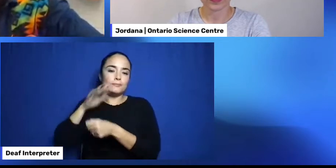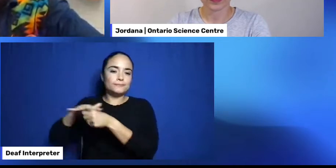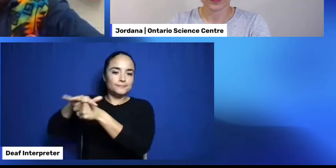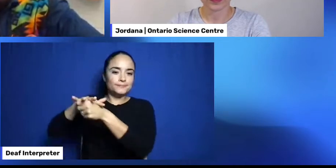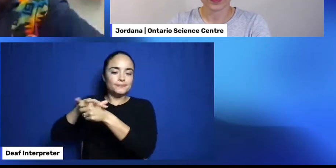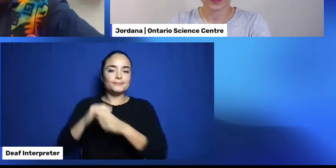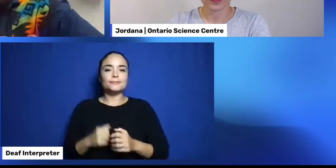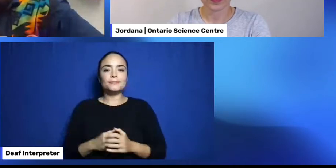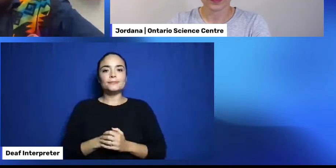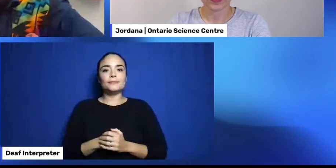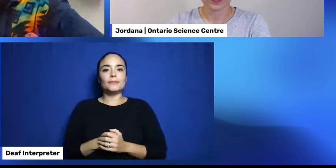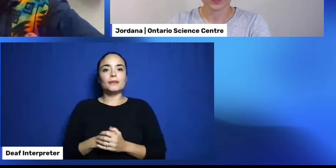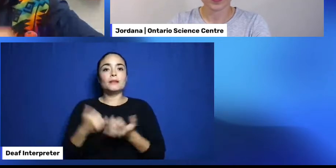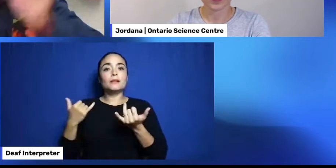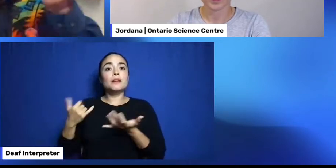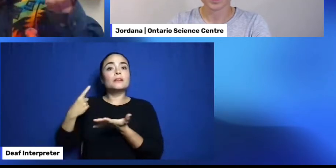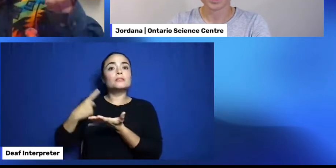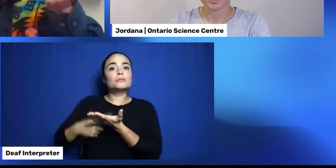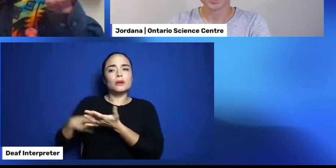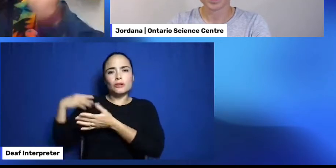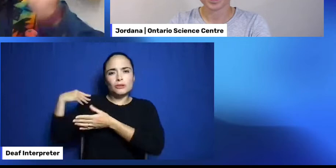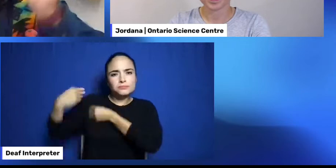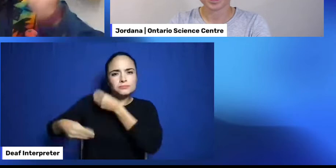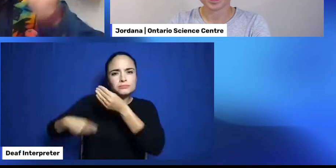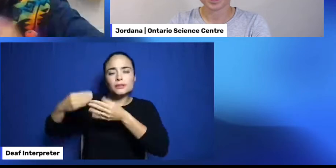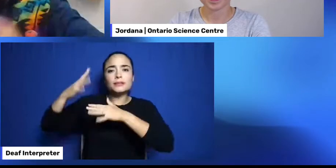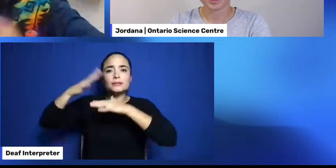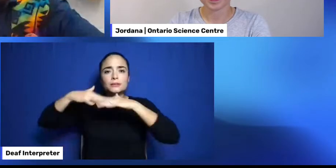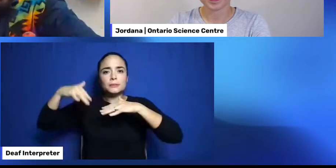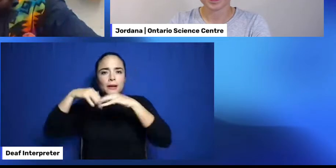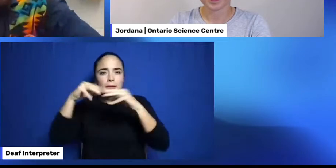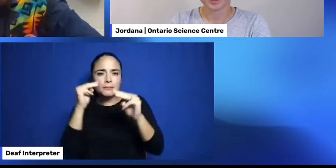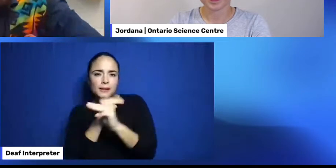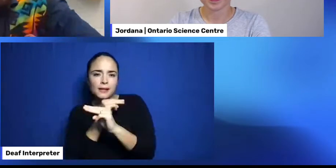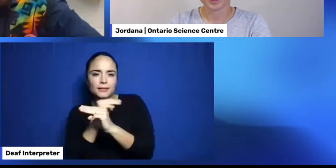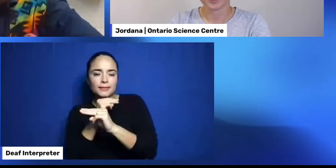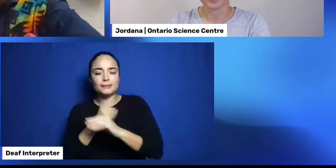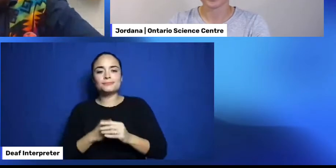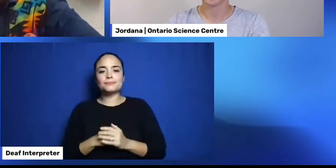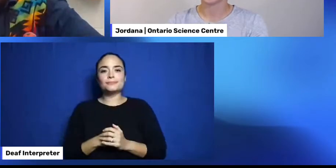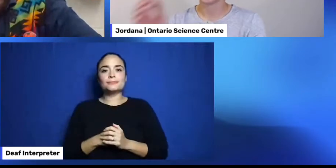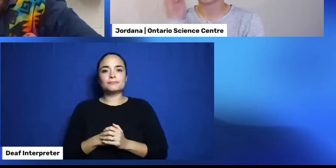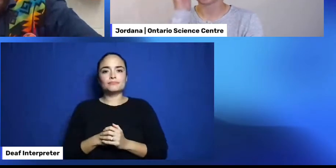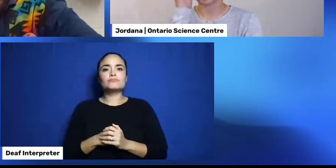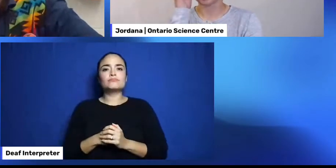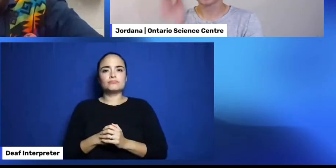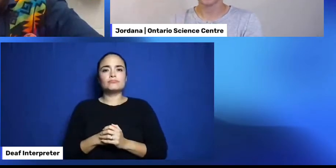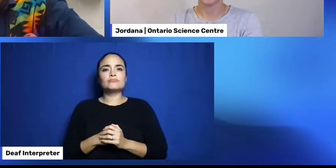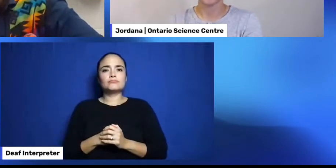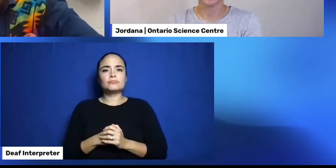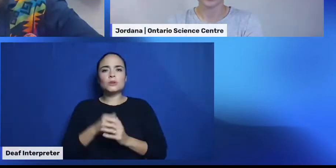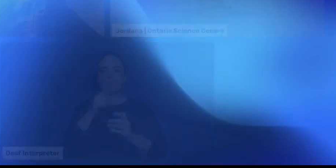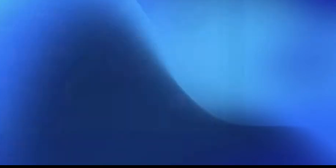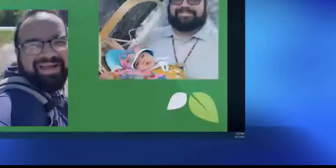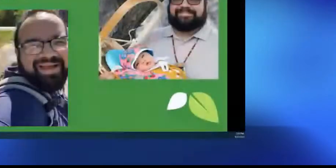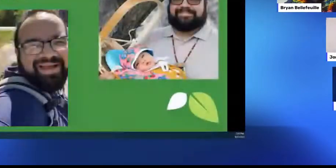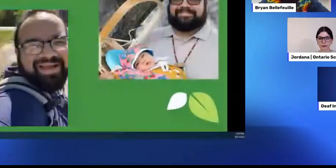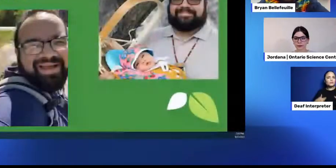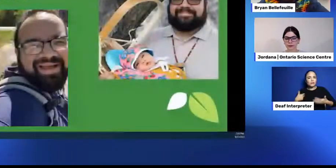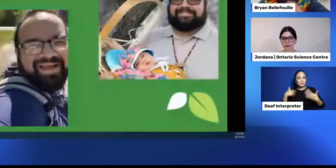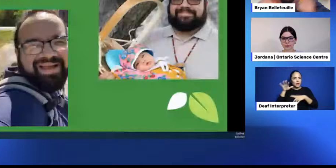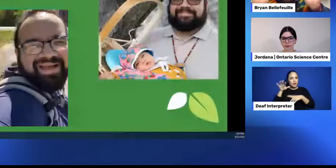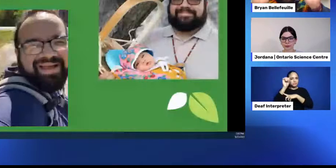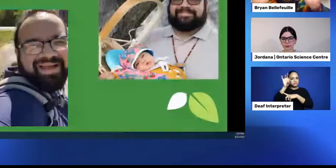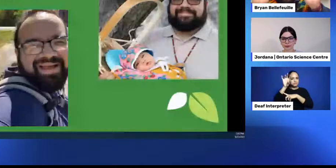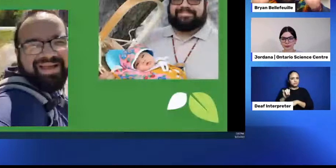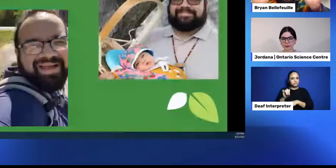Lovely. I'm so excited. So, who am I? I introduced a little bit about my name and where I'm from. I am a father